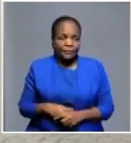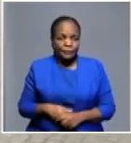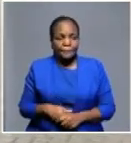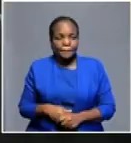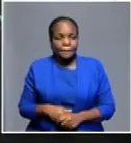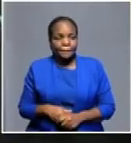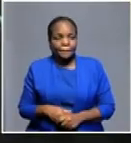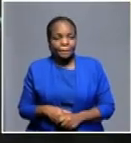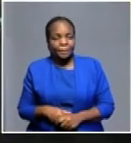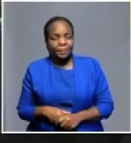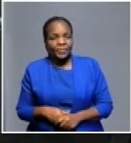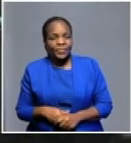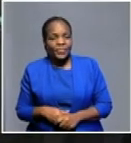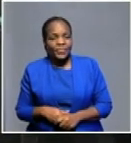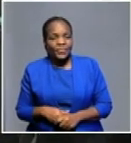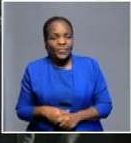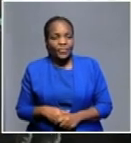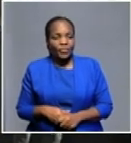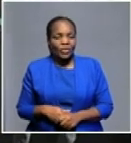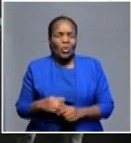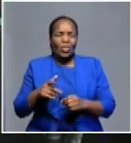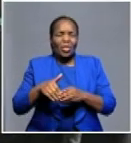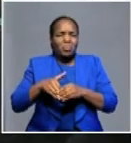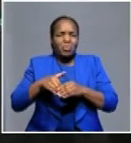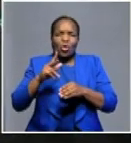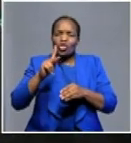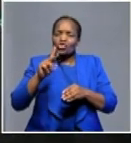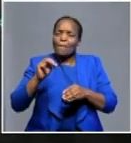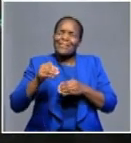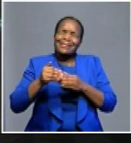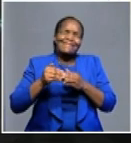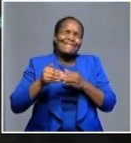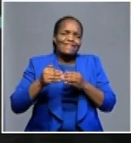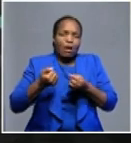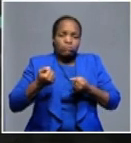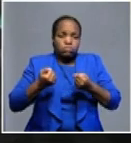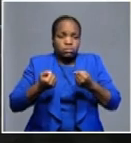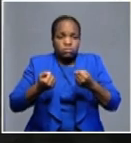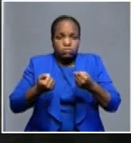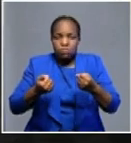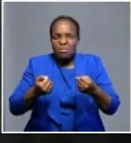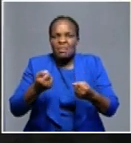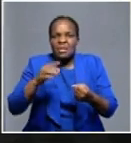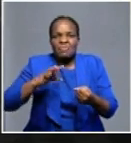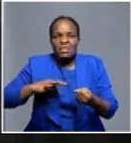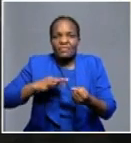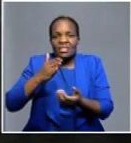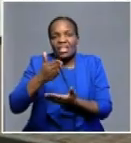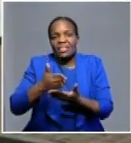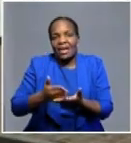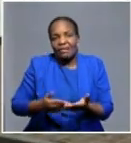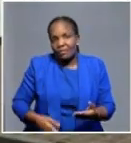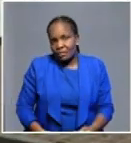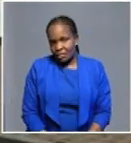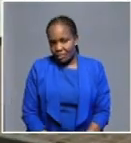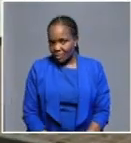interest, because they have to travel long kilometers, but what they receive, they just receive half of what they carry,